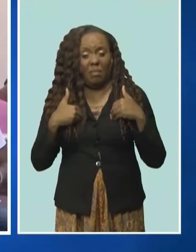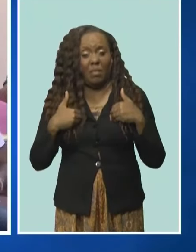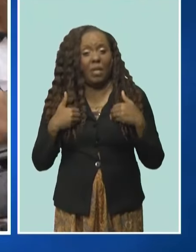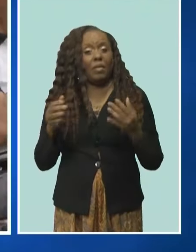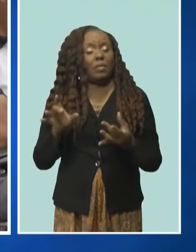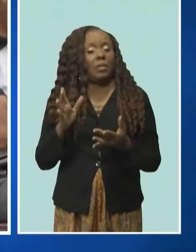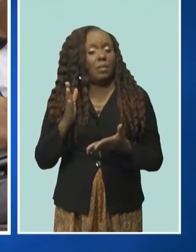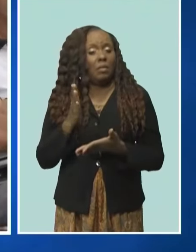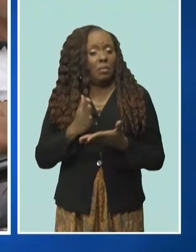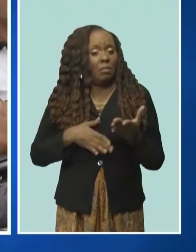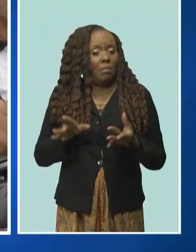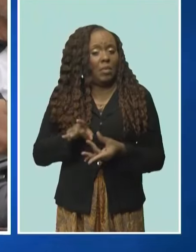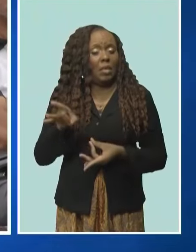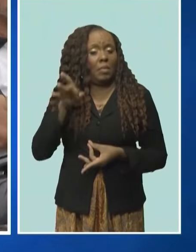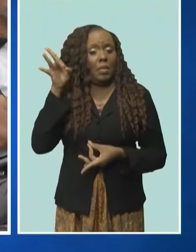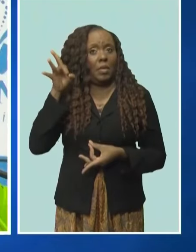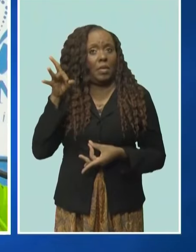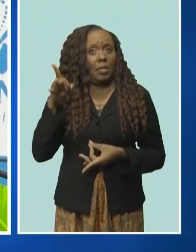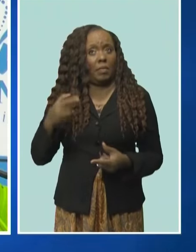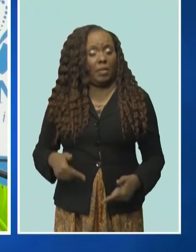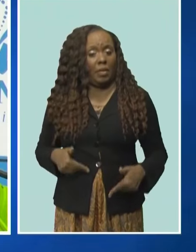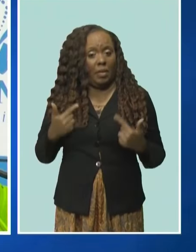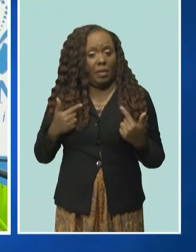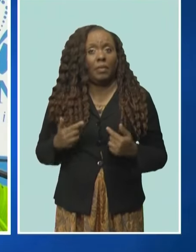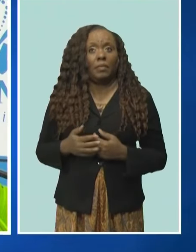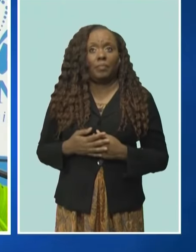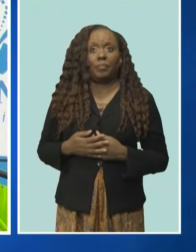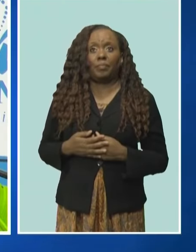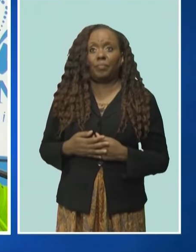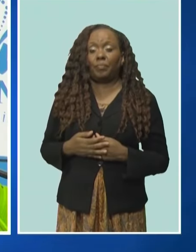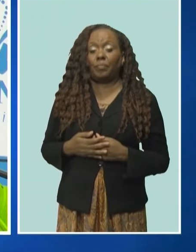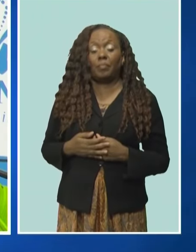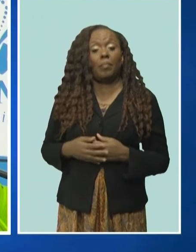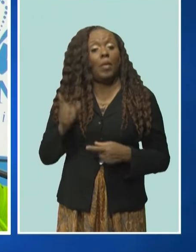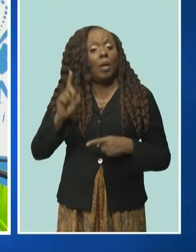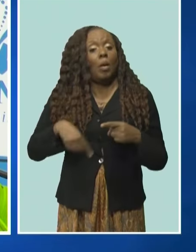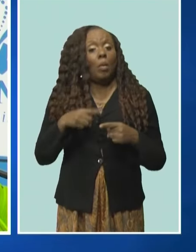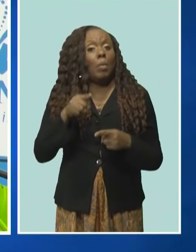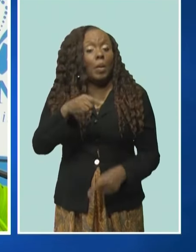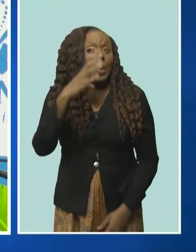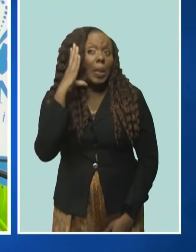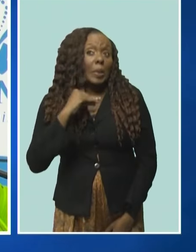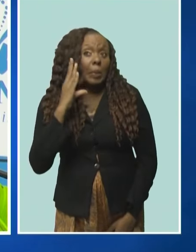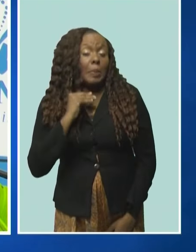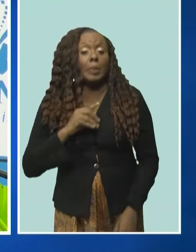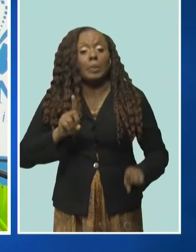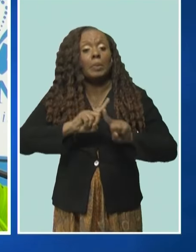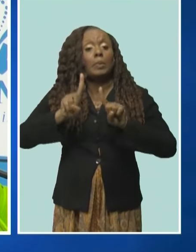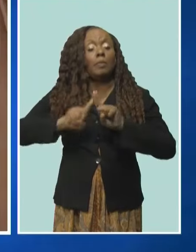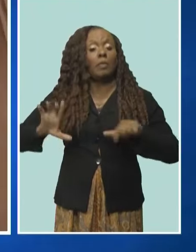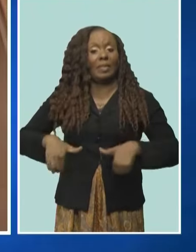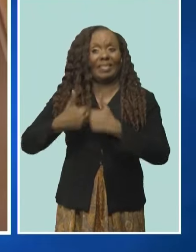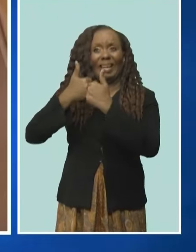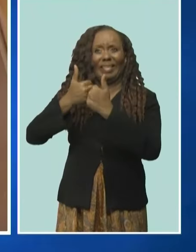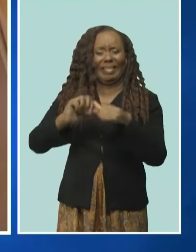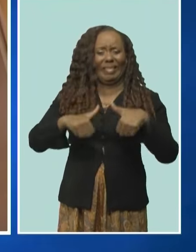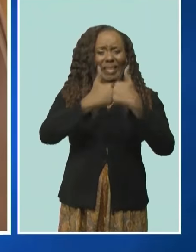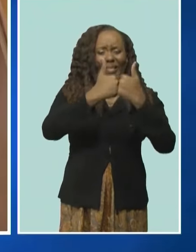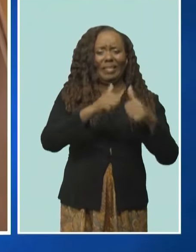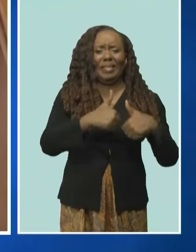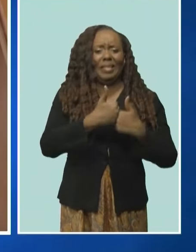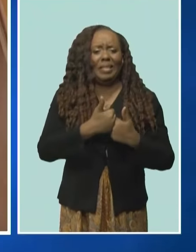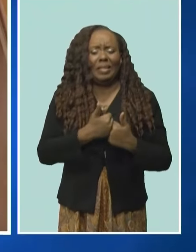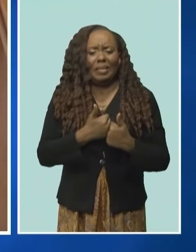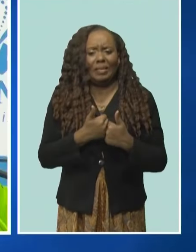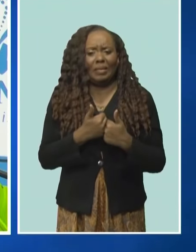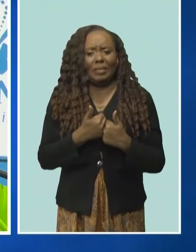spirituality in their lives. When you are faced with the challenges of this life, you cannot do